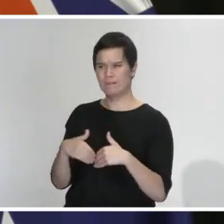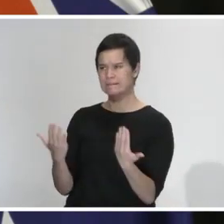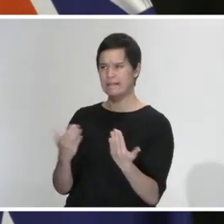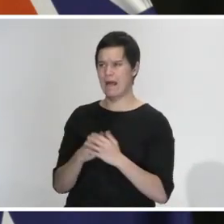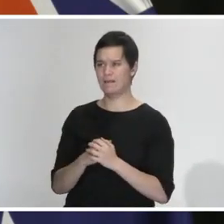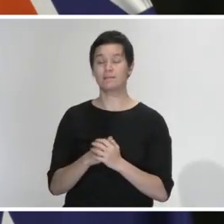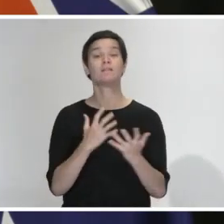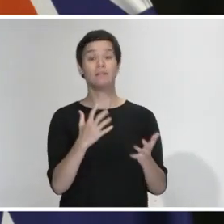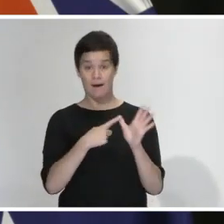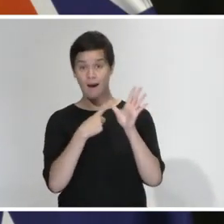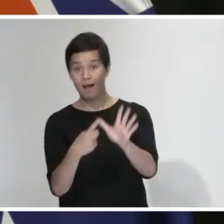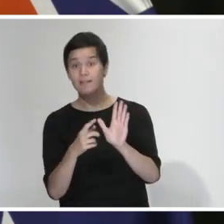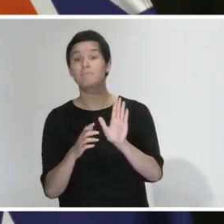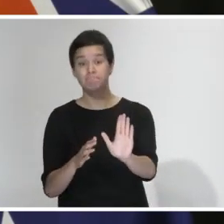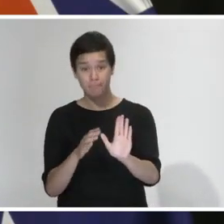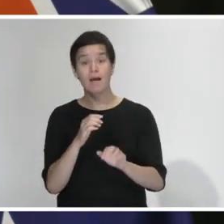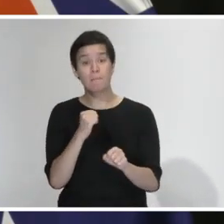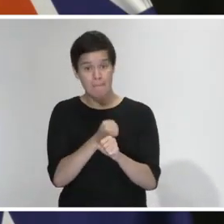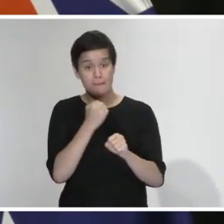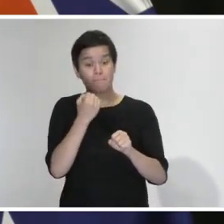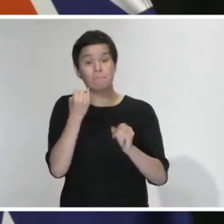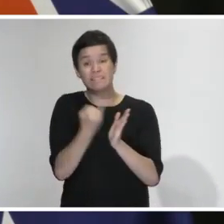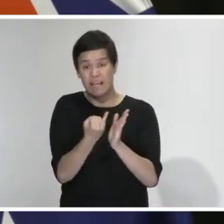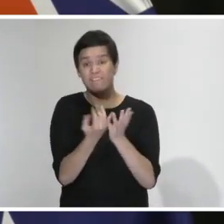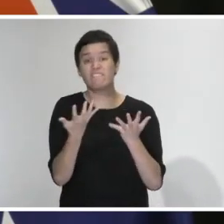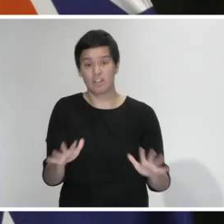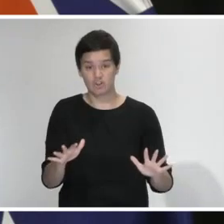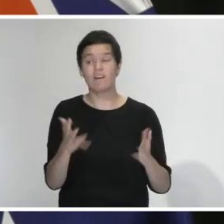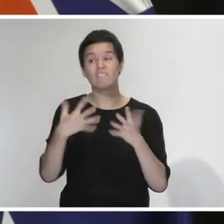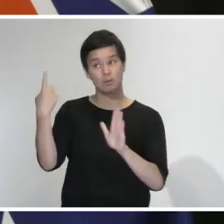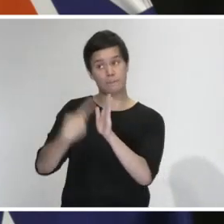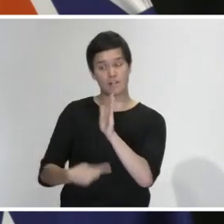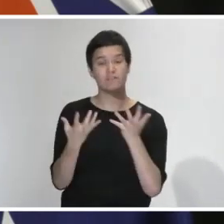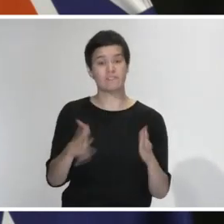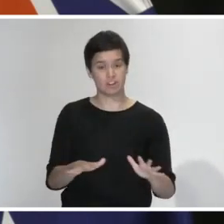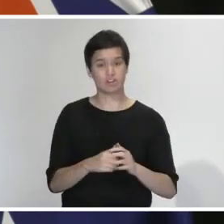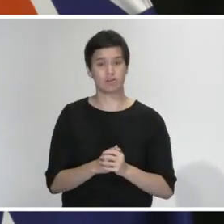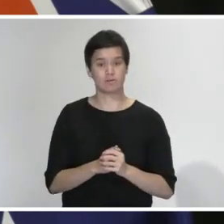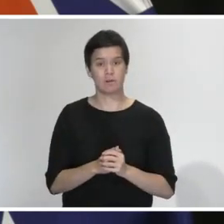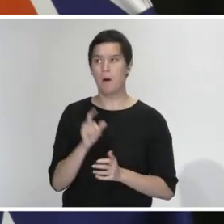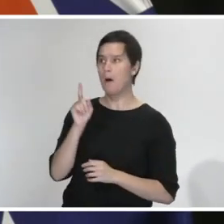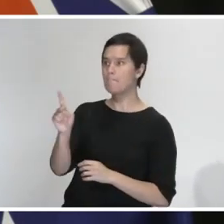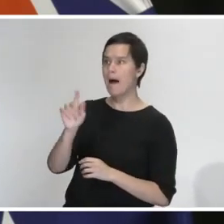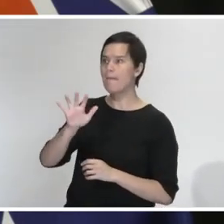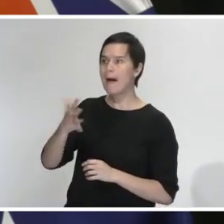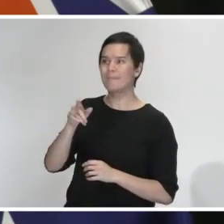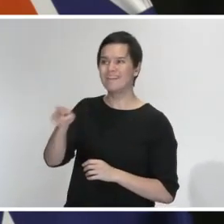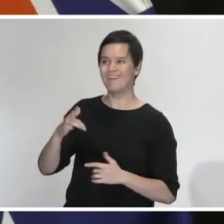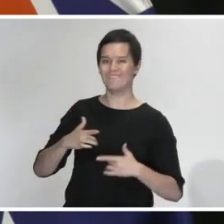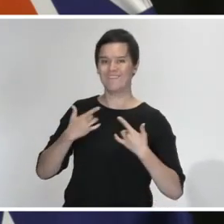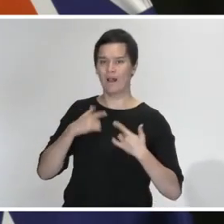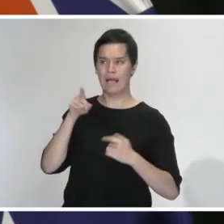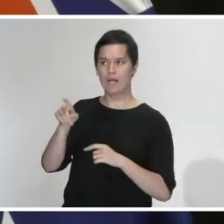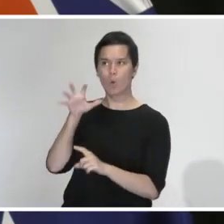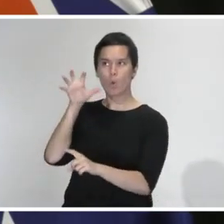them. He's made a mistake. He needs to pay the price and he is. Just because he thought he'd been caught though, because media put requests into his office yesterday